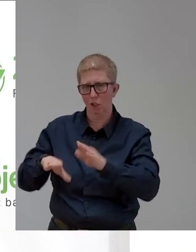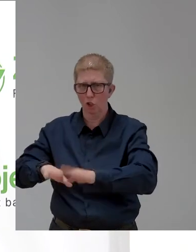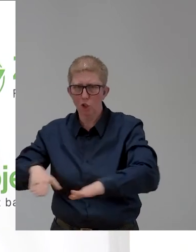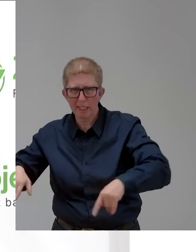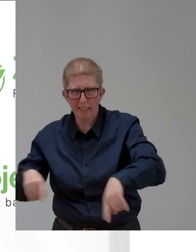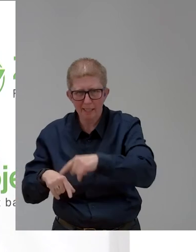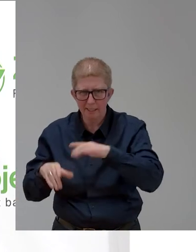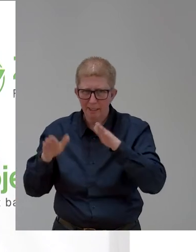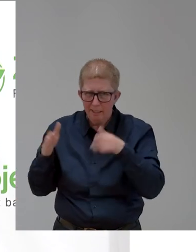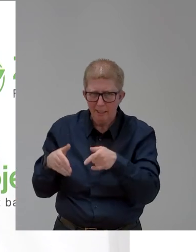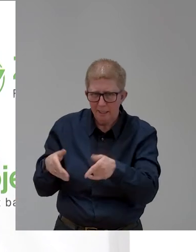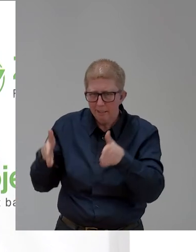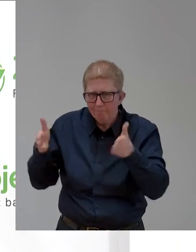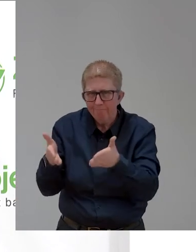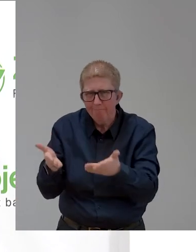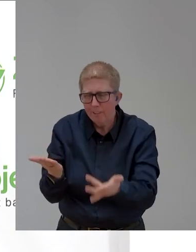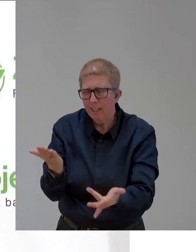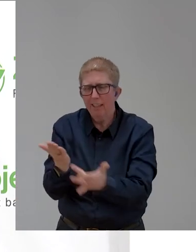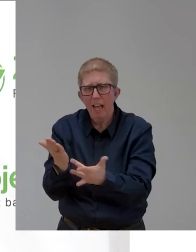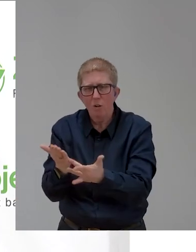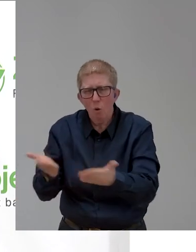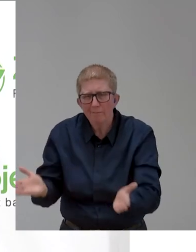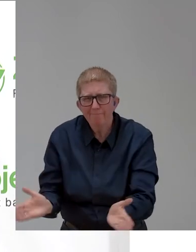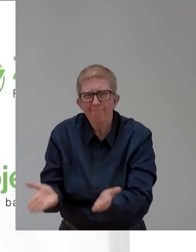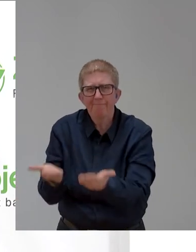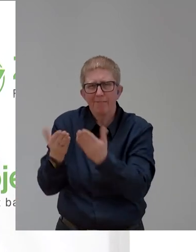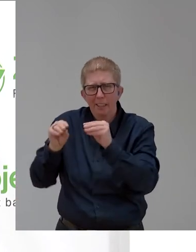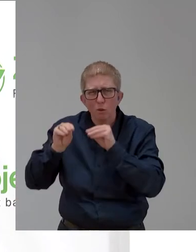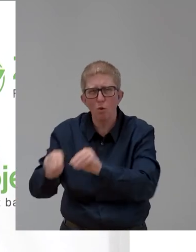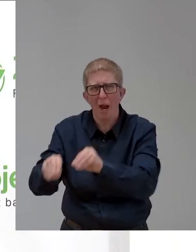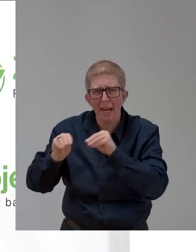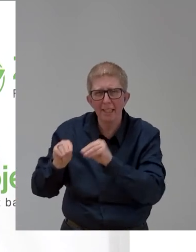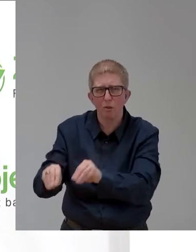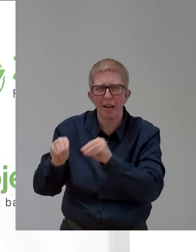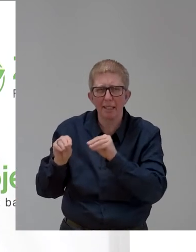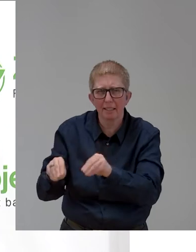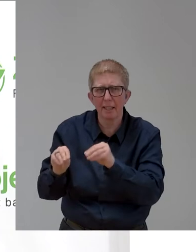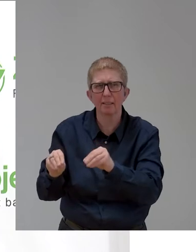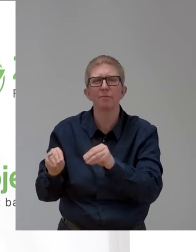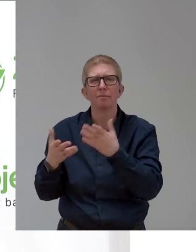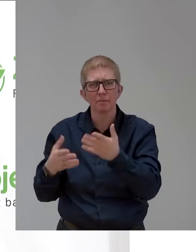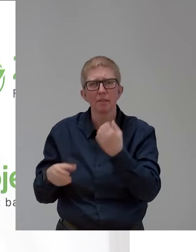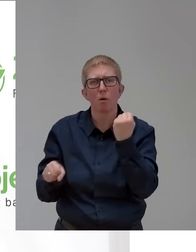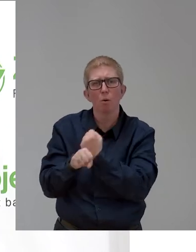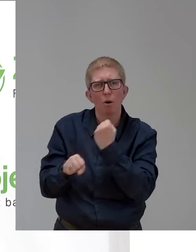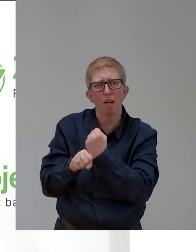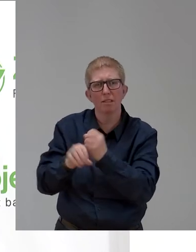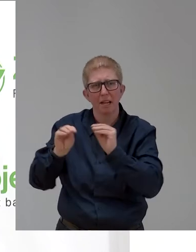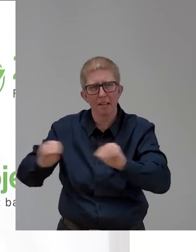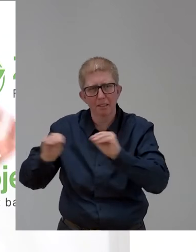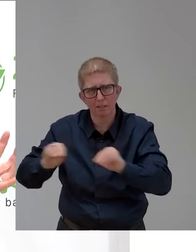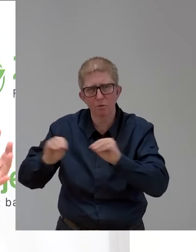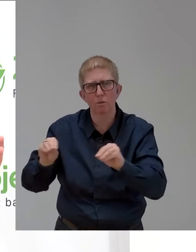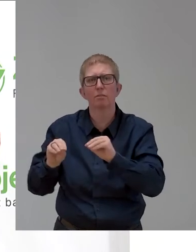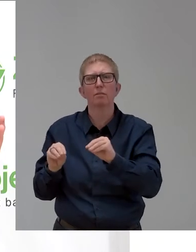technical vocational training. And one of the key success points is not to